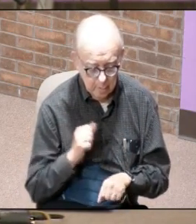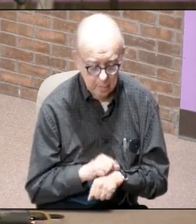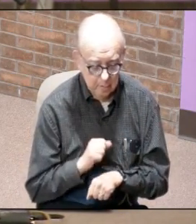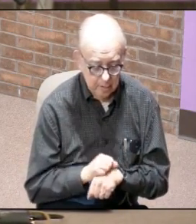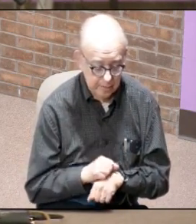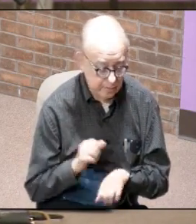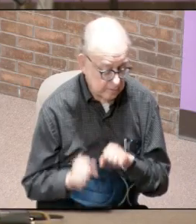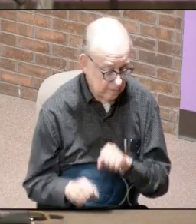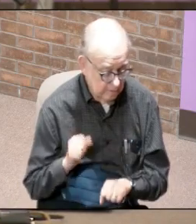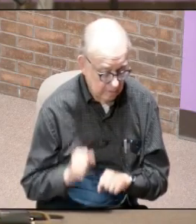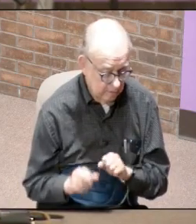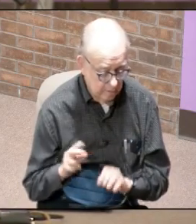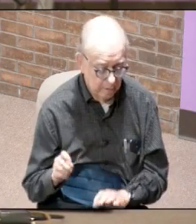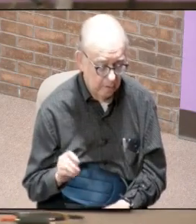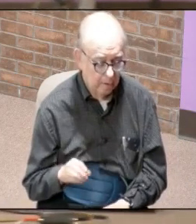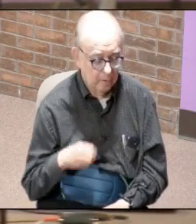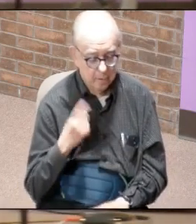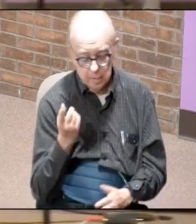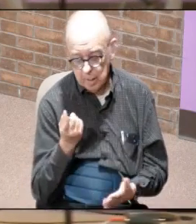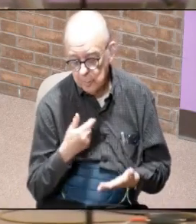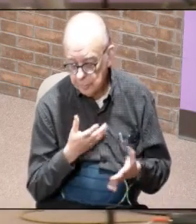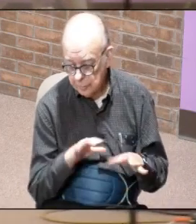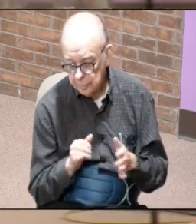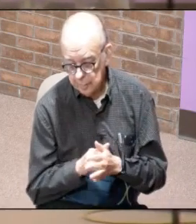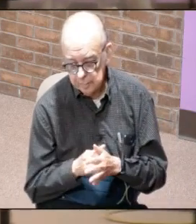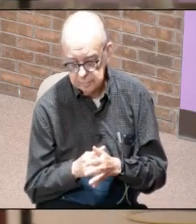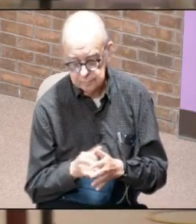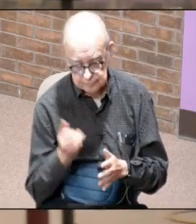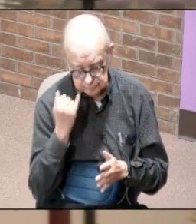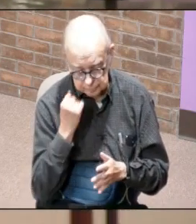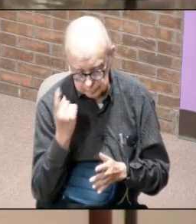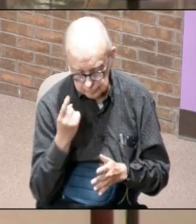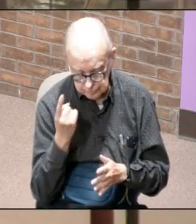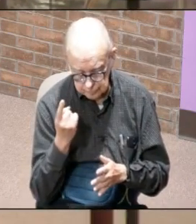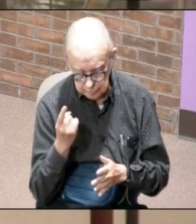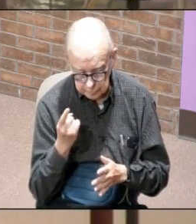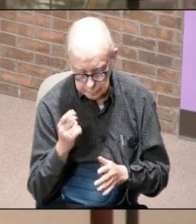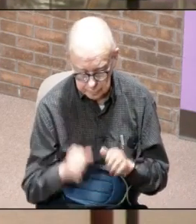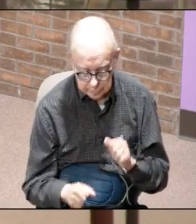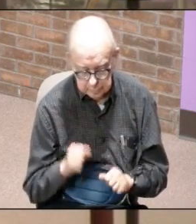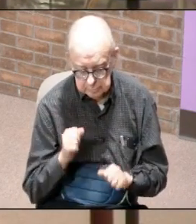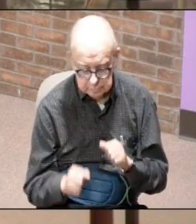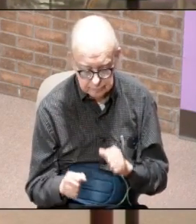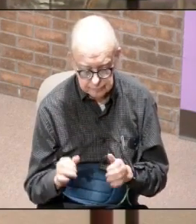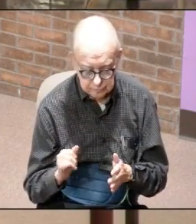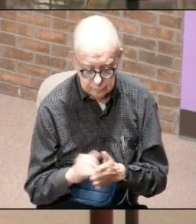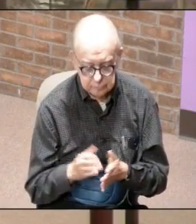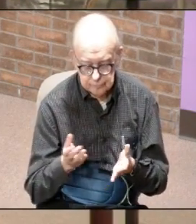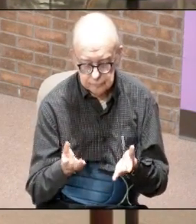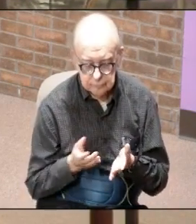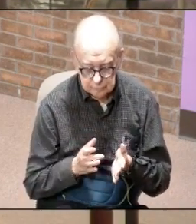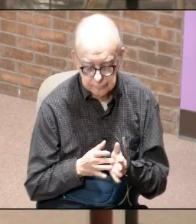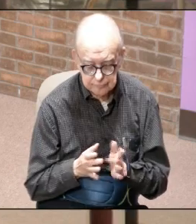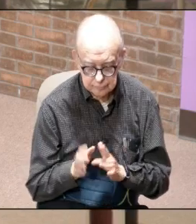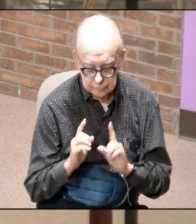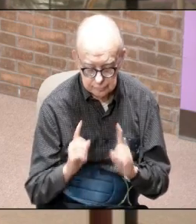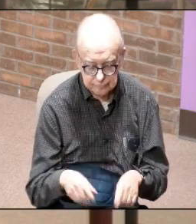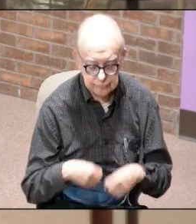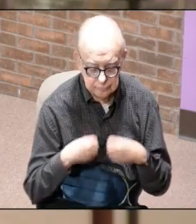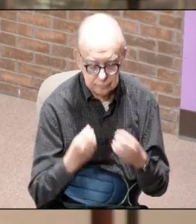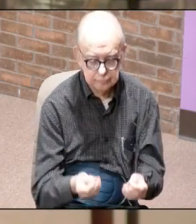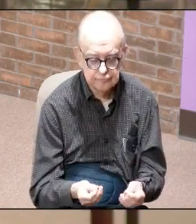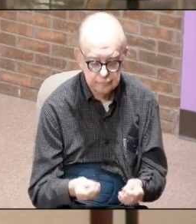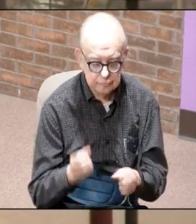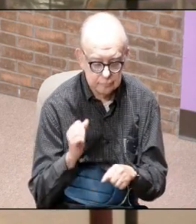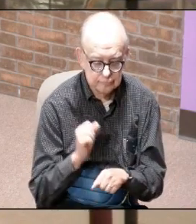is impossible okay here here's what i want you to do if you think your task is impossible then what i want you to do is give your